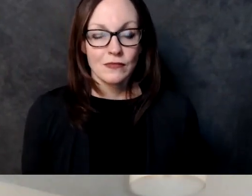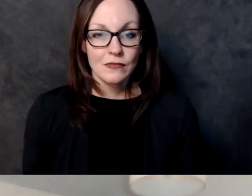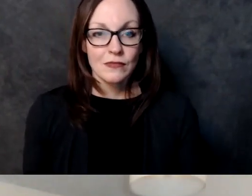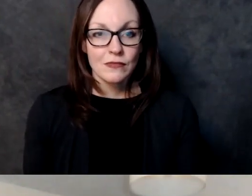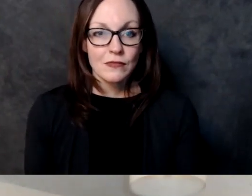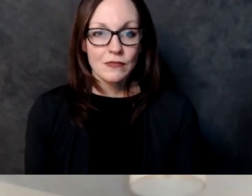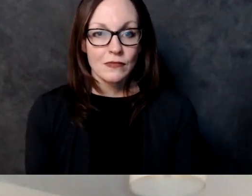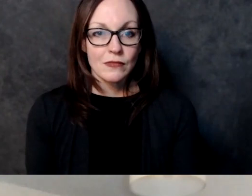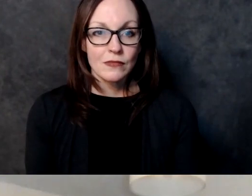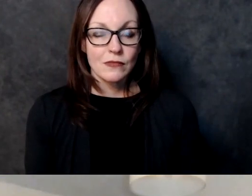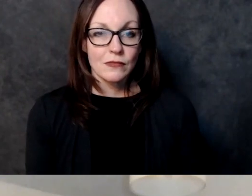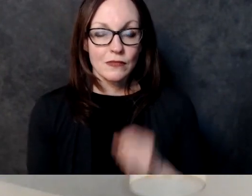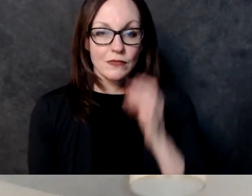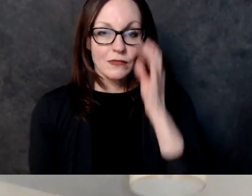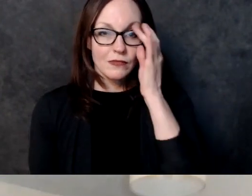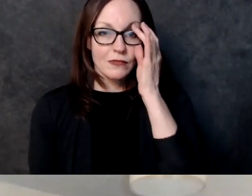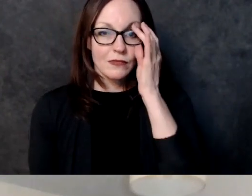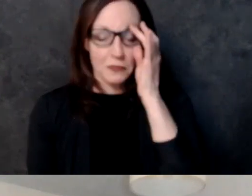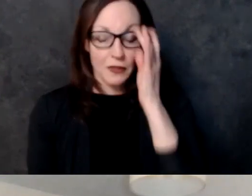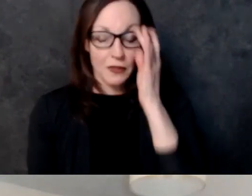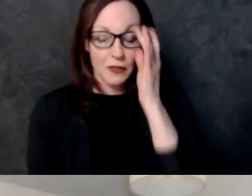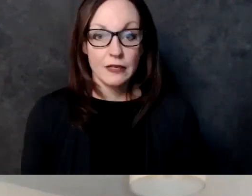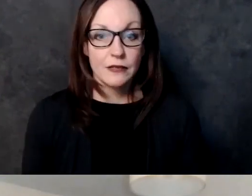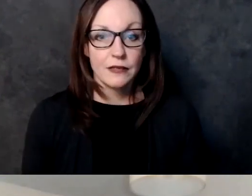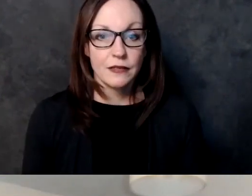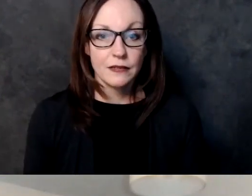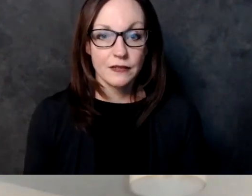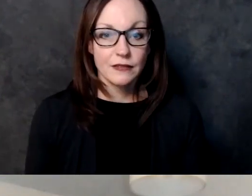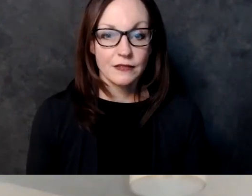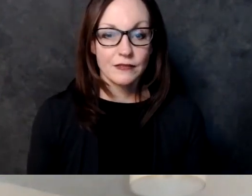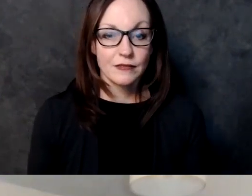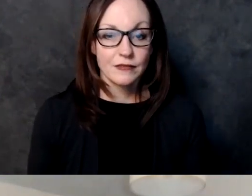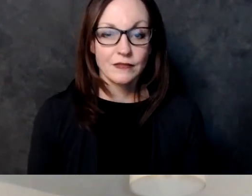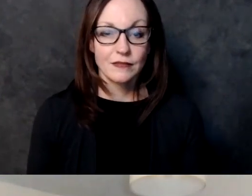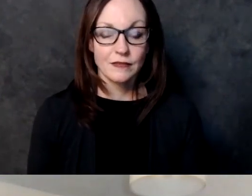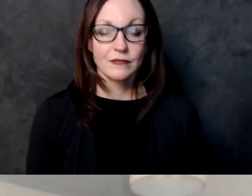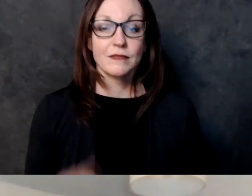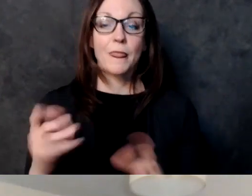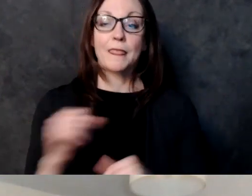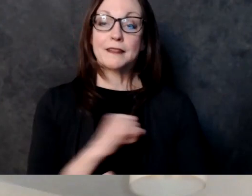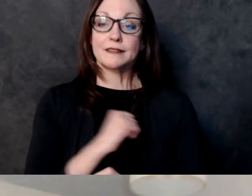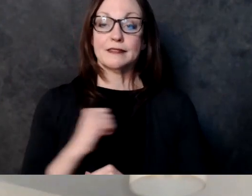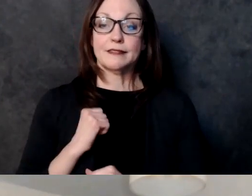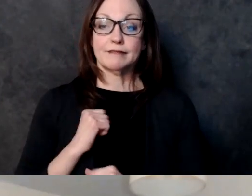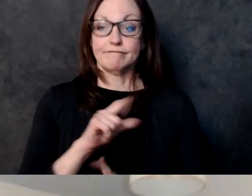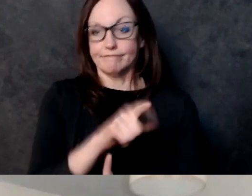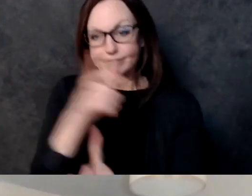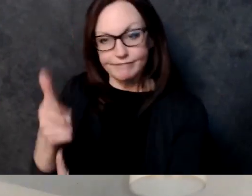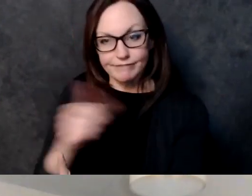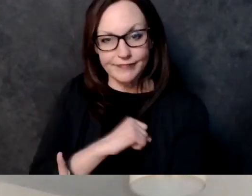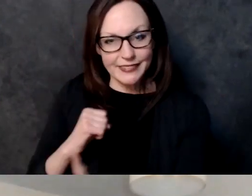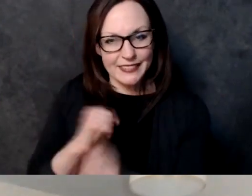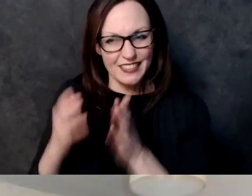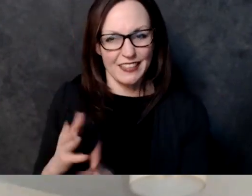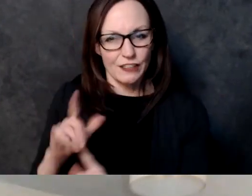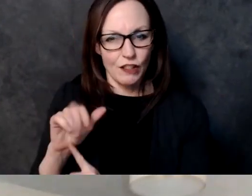sorry when i mute i think senator larson is next to take a question yeah thank you representative uh representative brown stuff uh the next